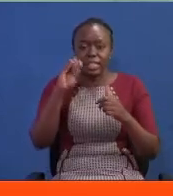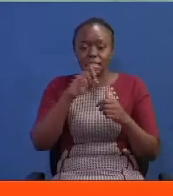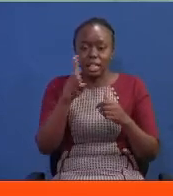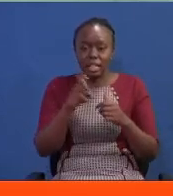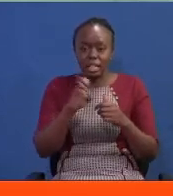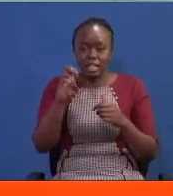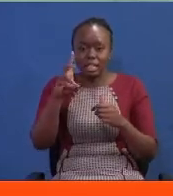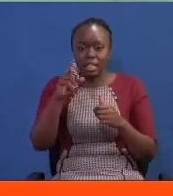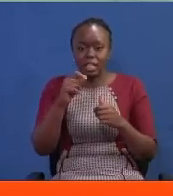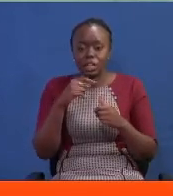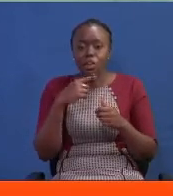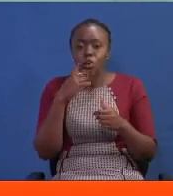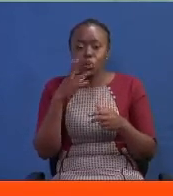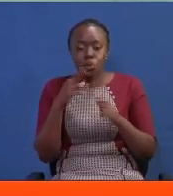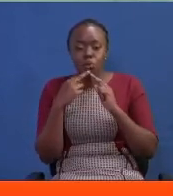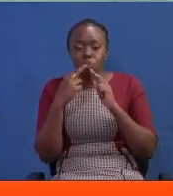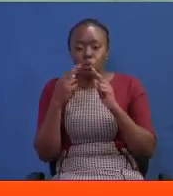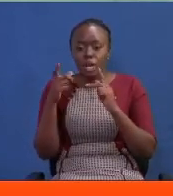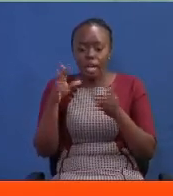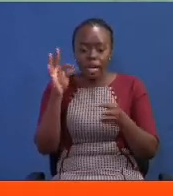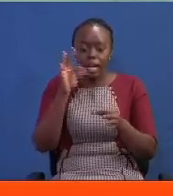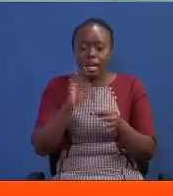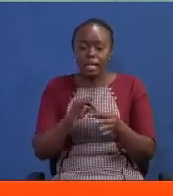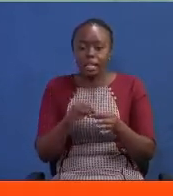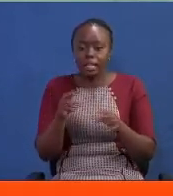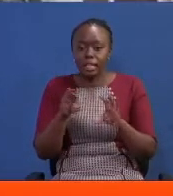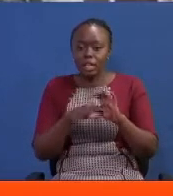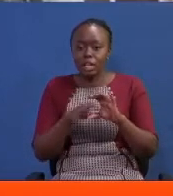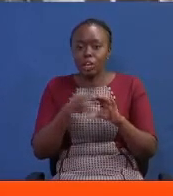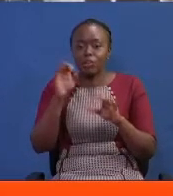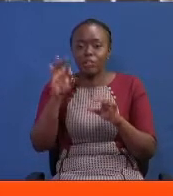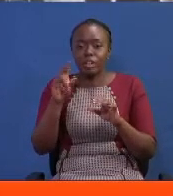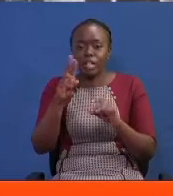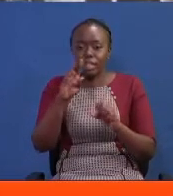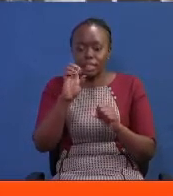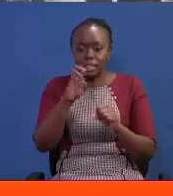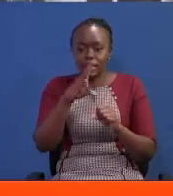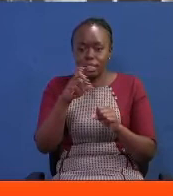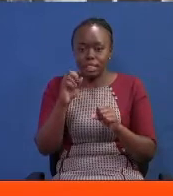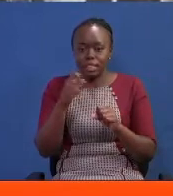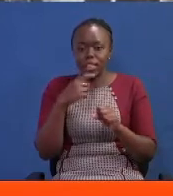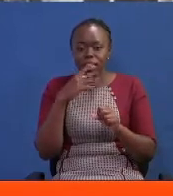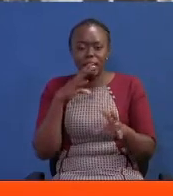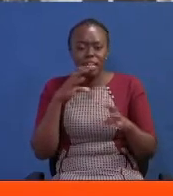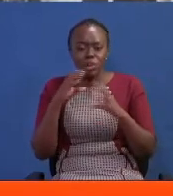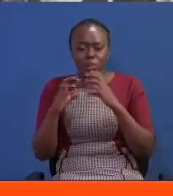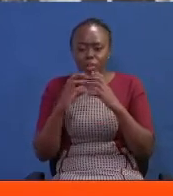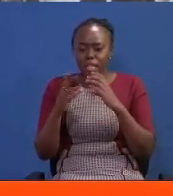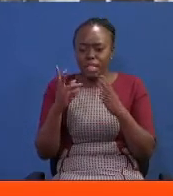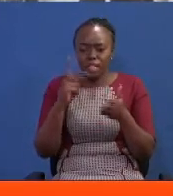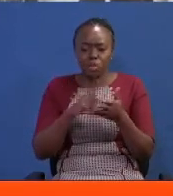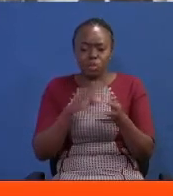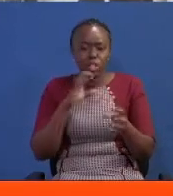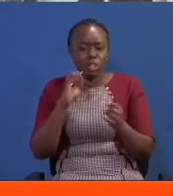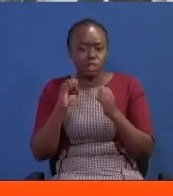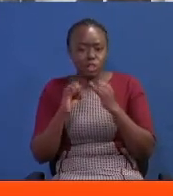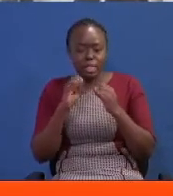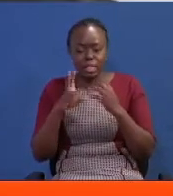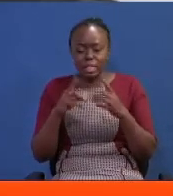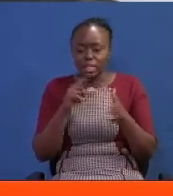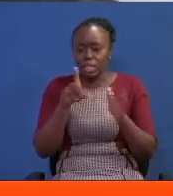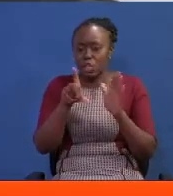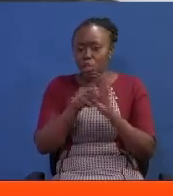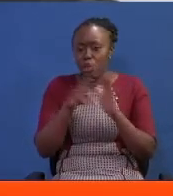swear in Roray Ward elected member Francis Moriah. Speaking to the press, Njeru noted that the law is clear